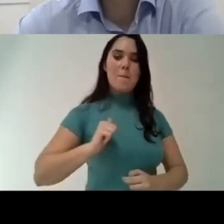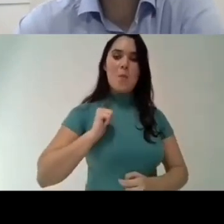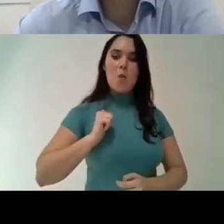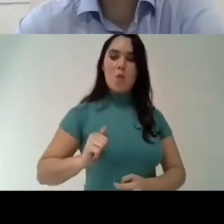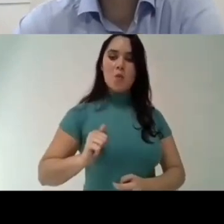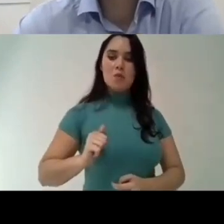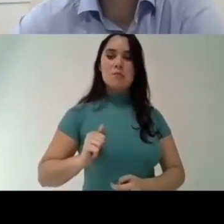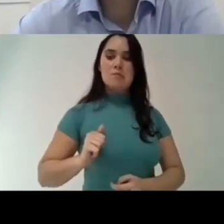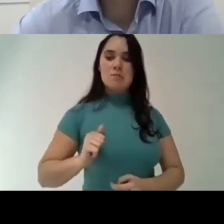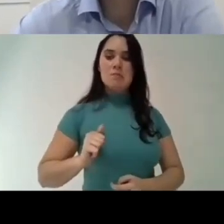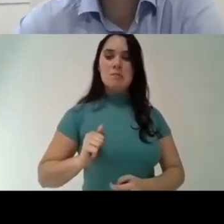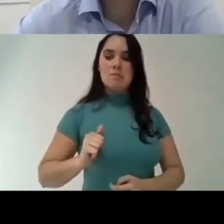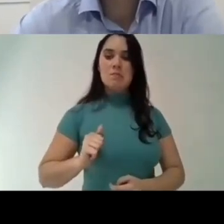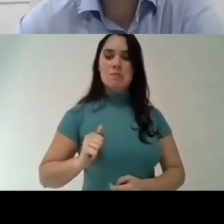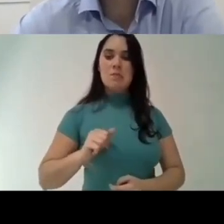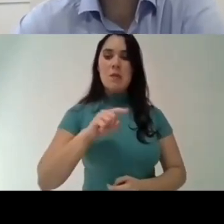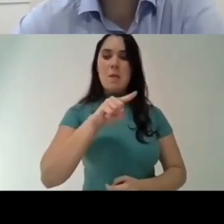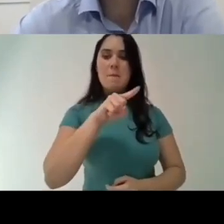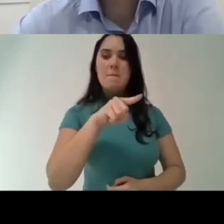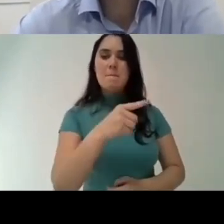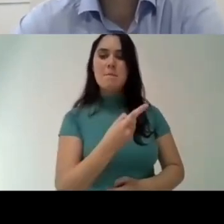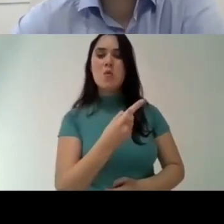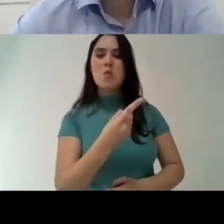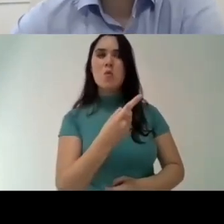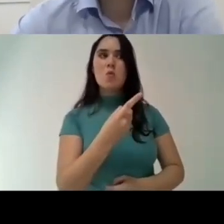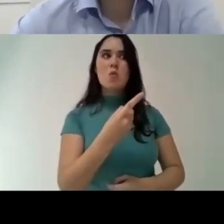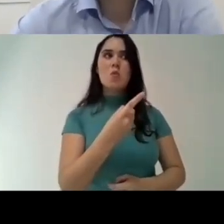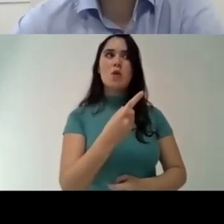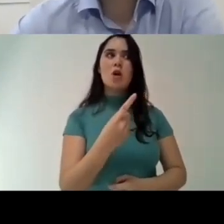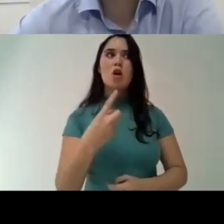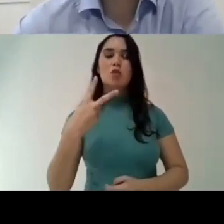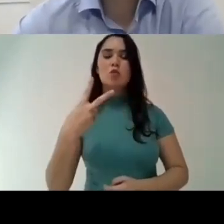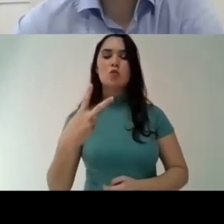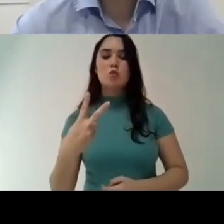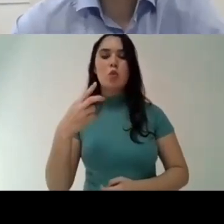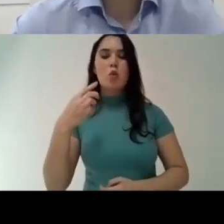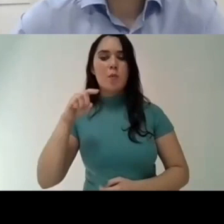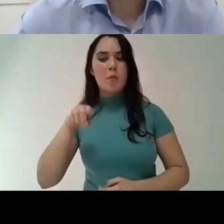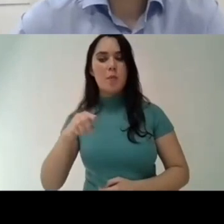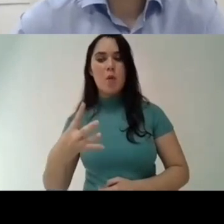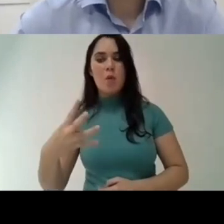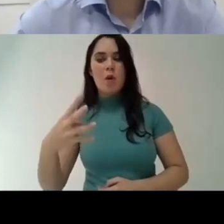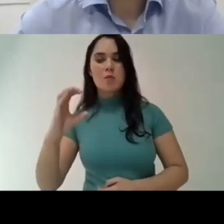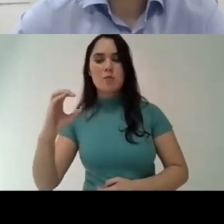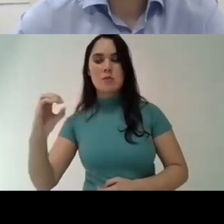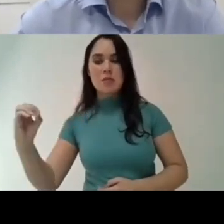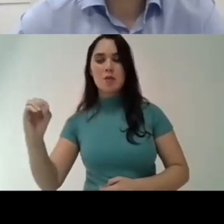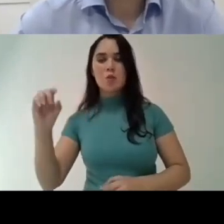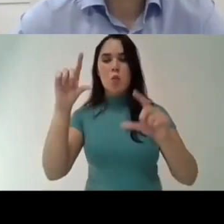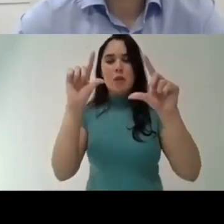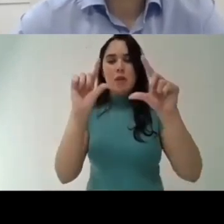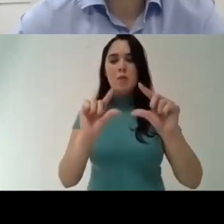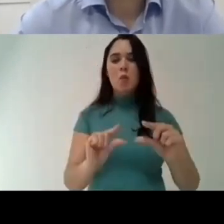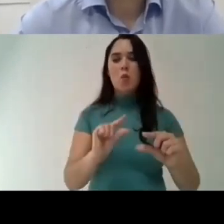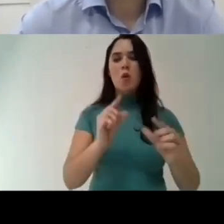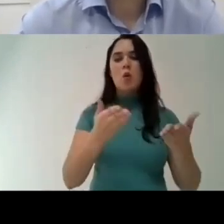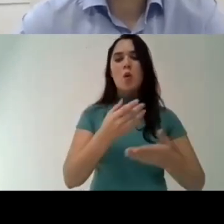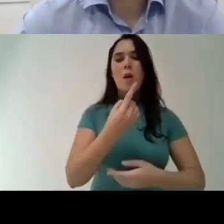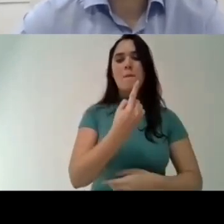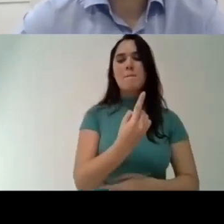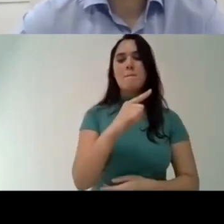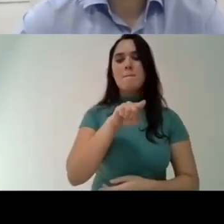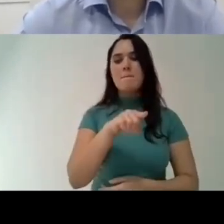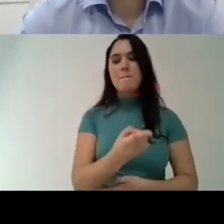of uh budget so in the case of cnp key cnpq